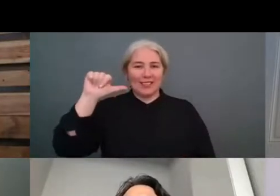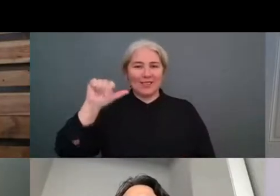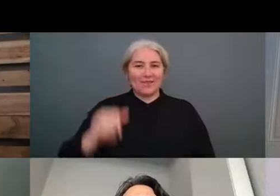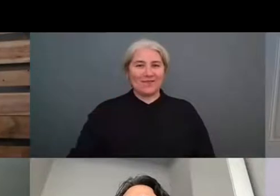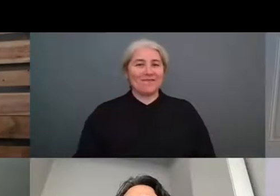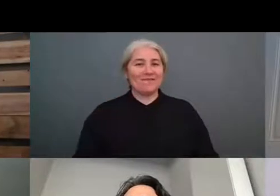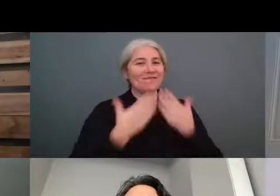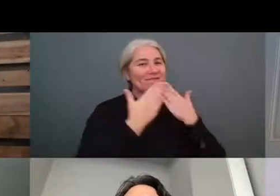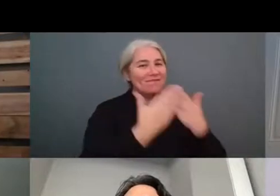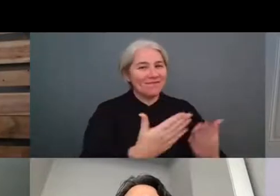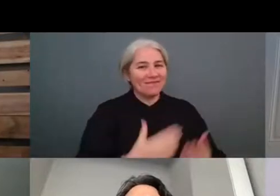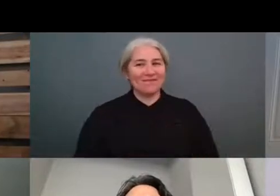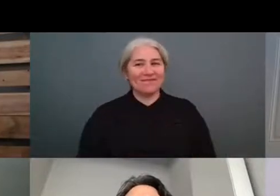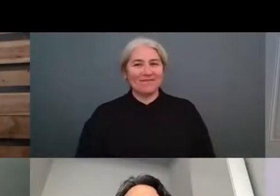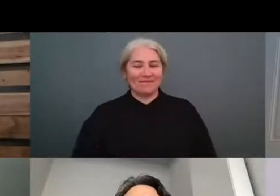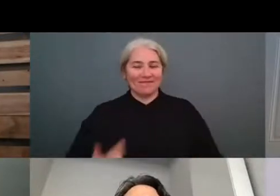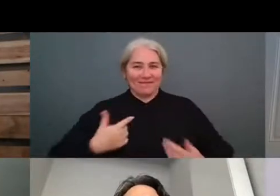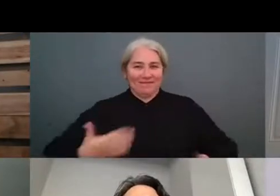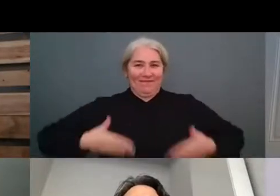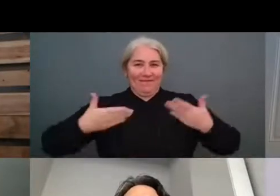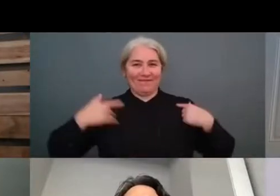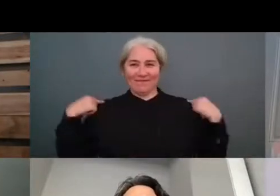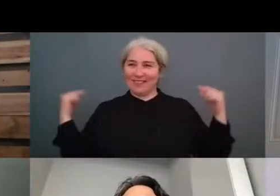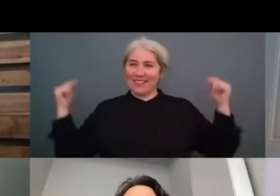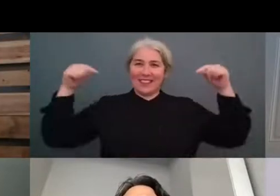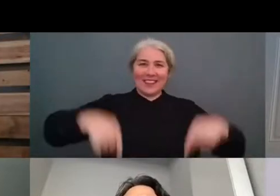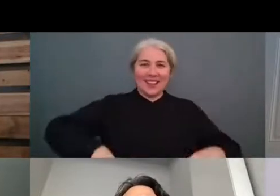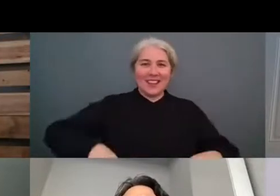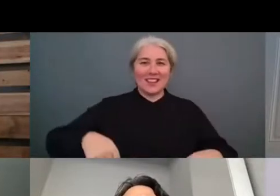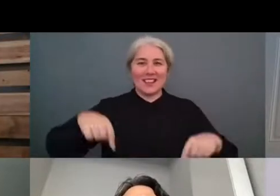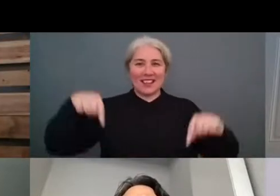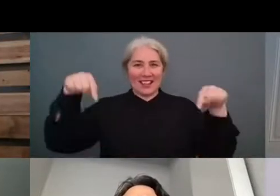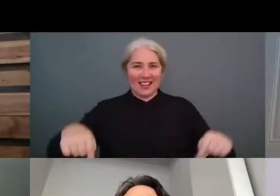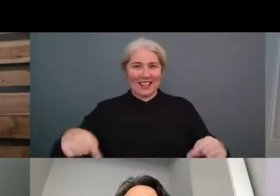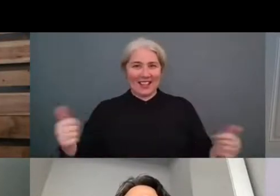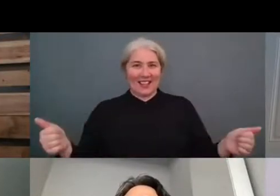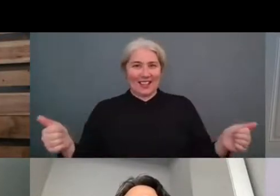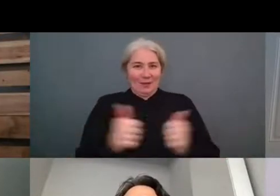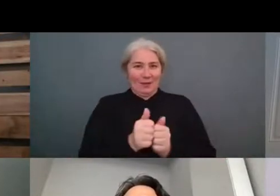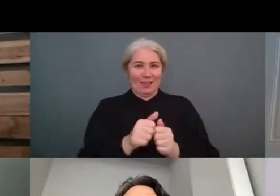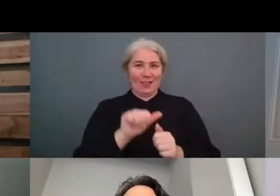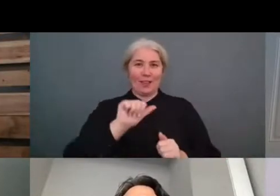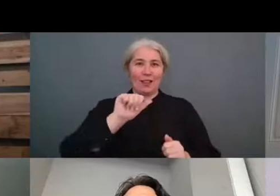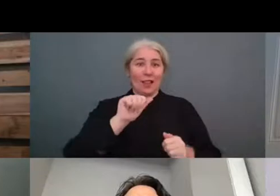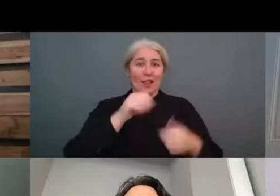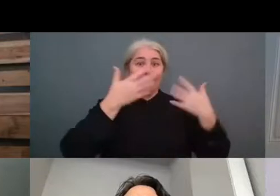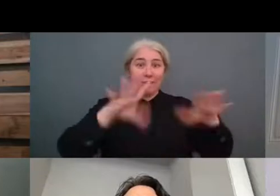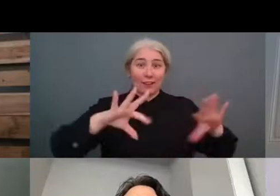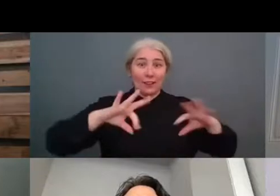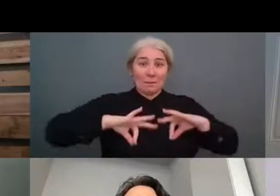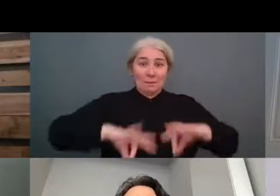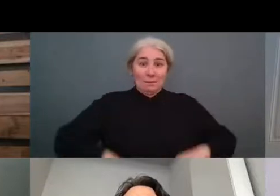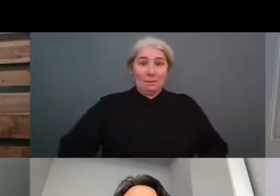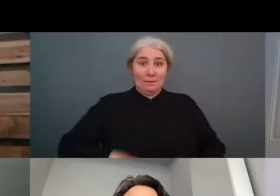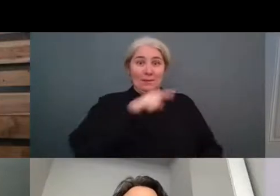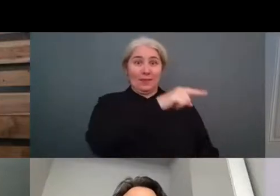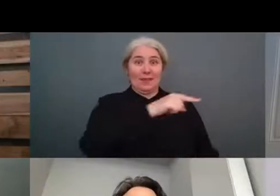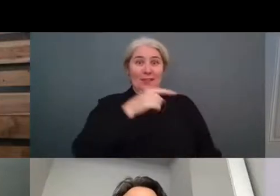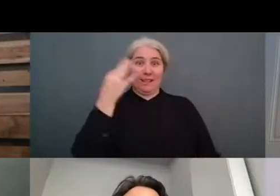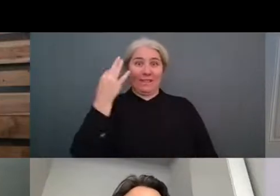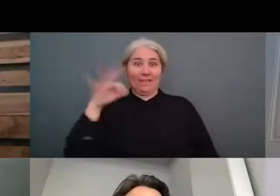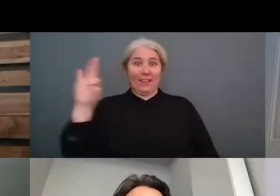it's a real honor to be here and you know being this first panel following the presentation of madame la ministre